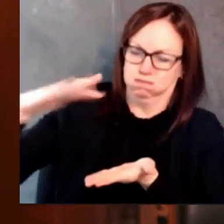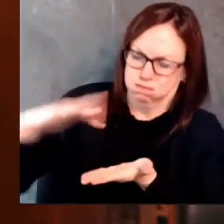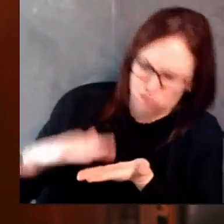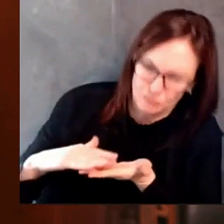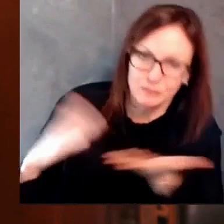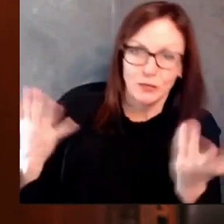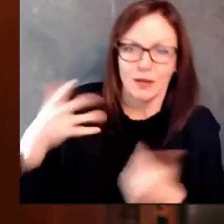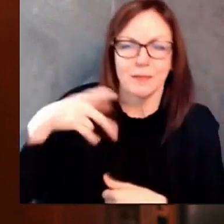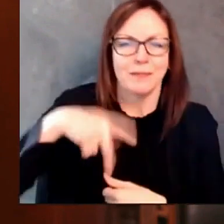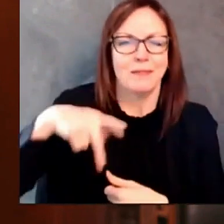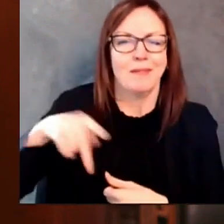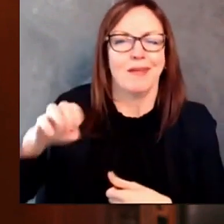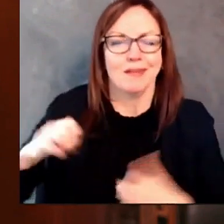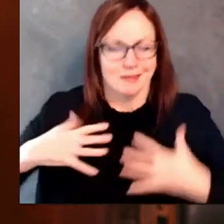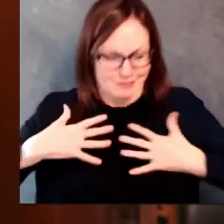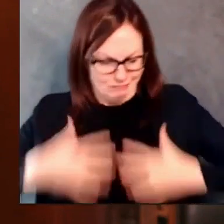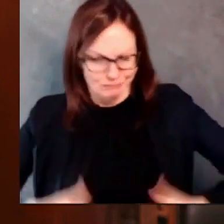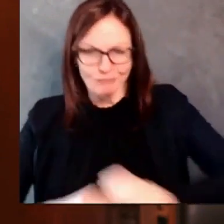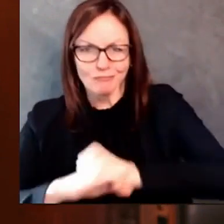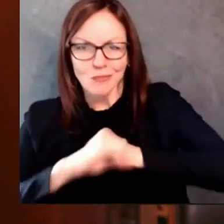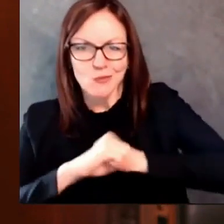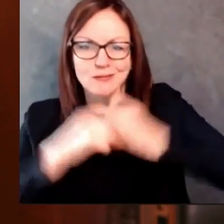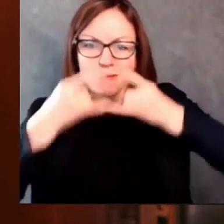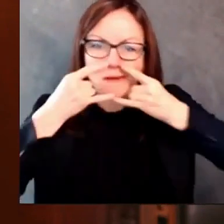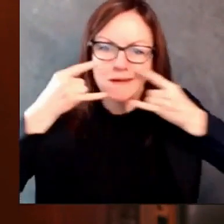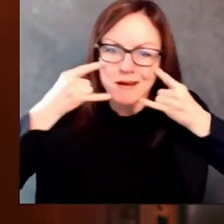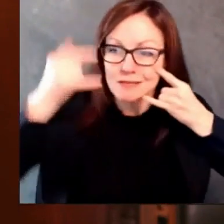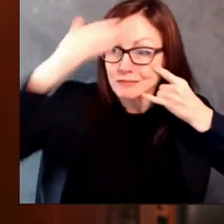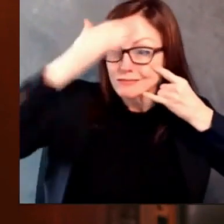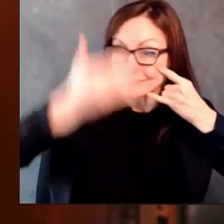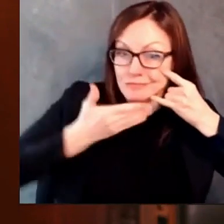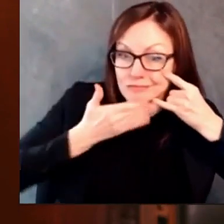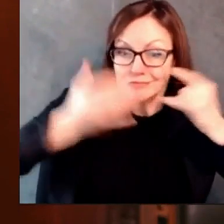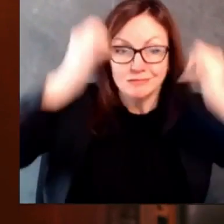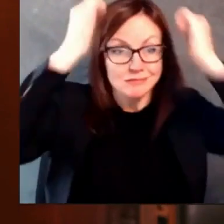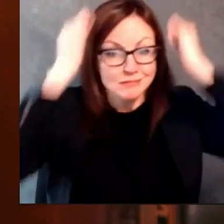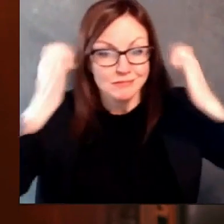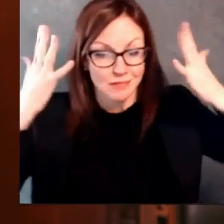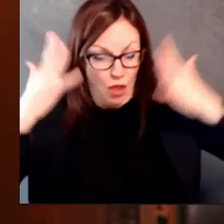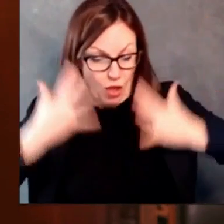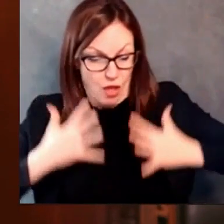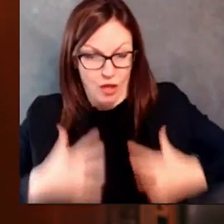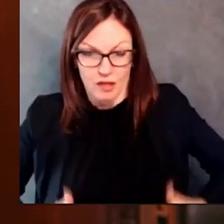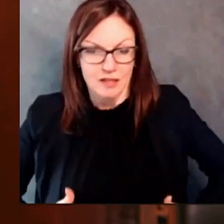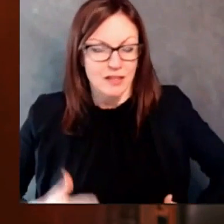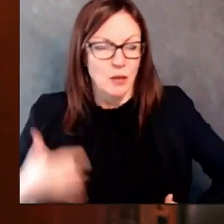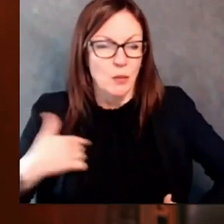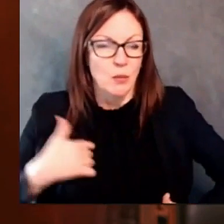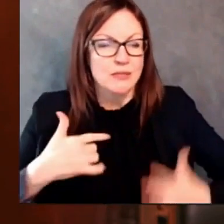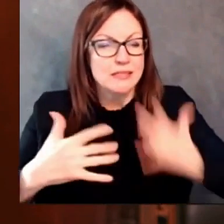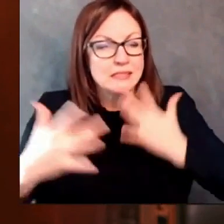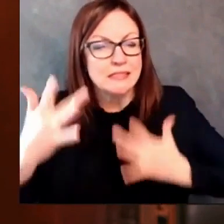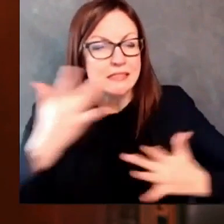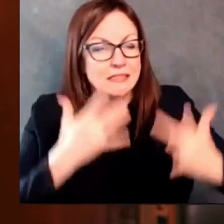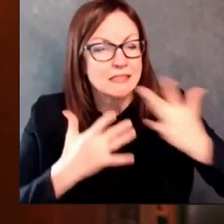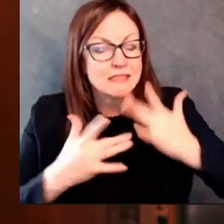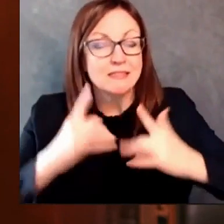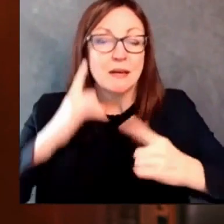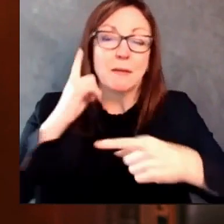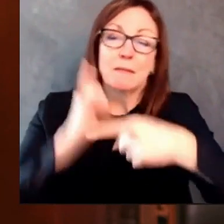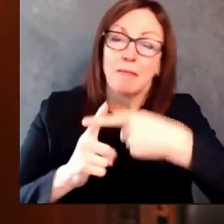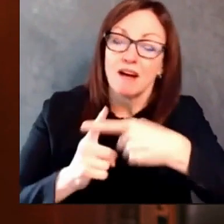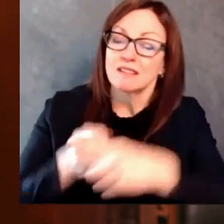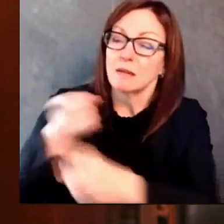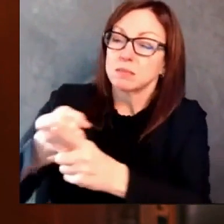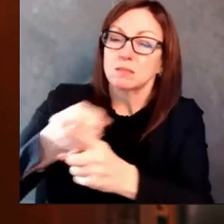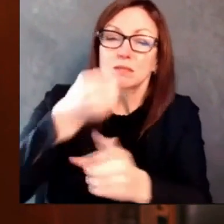connection while isolated. And we've heard far too many tragic stories of nurses holding their patients' hands as they